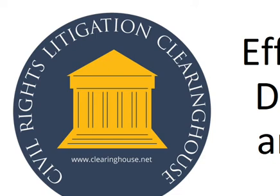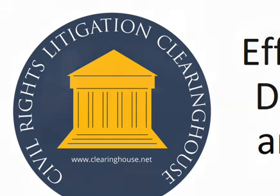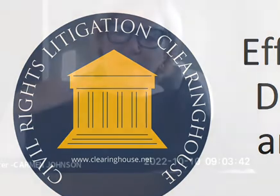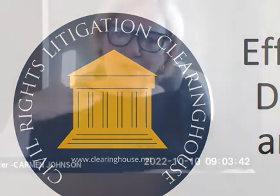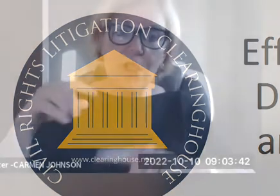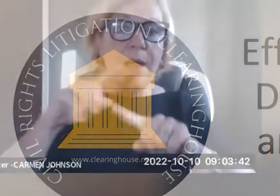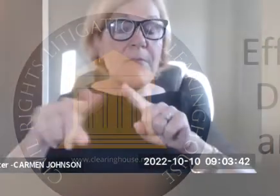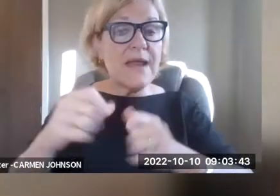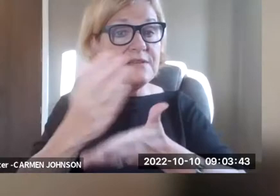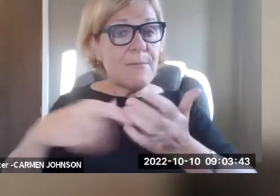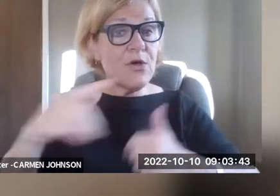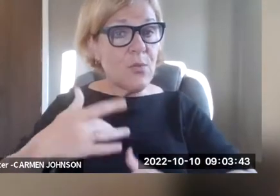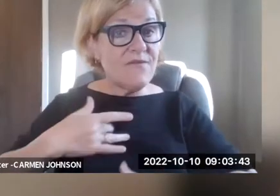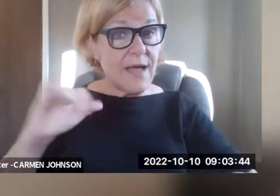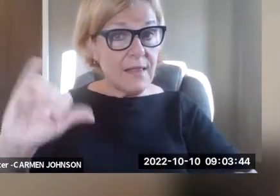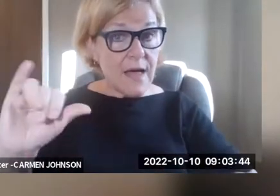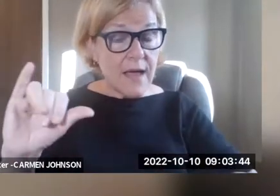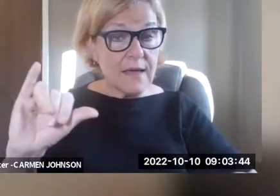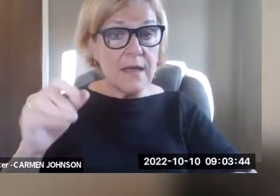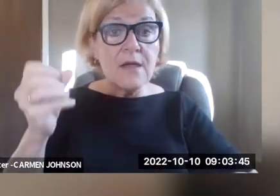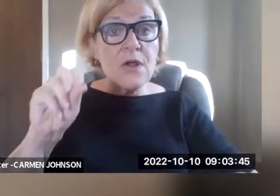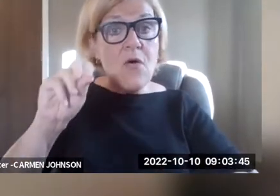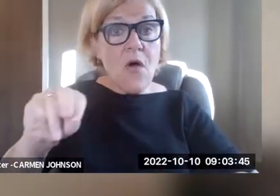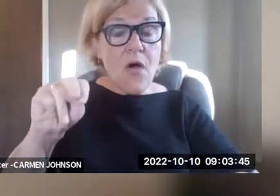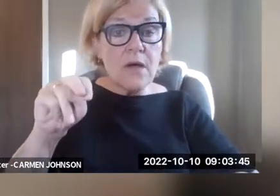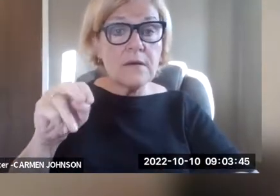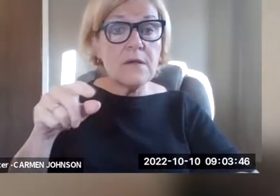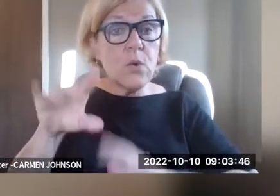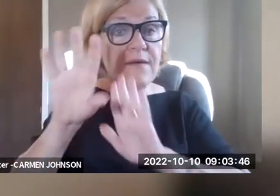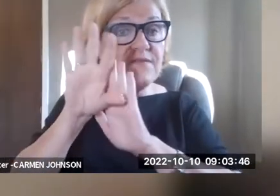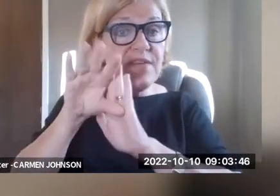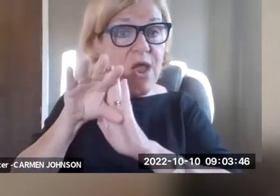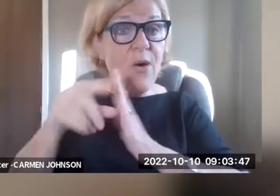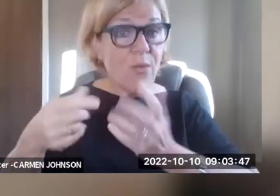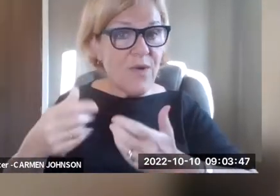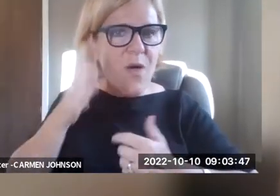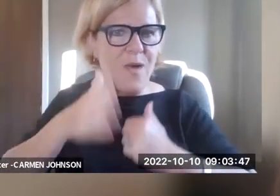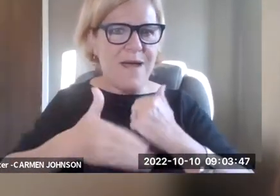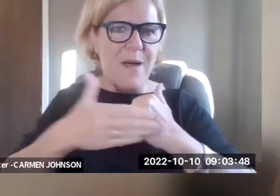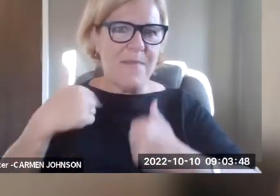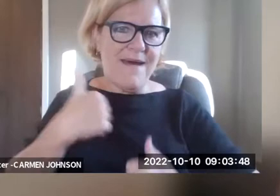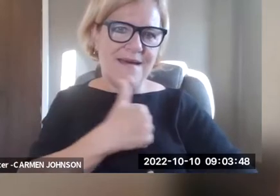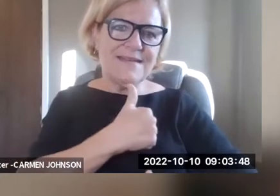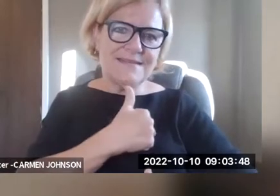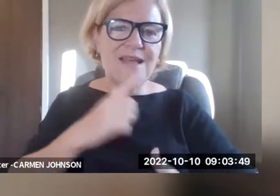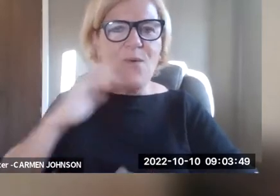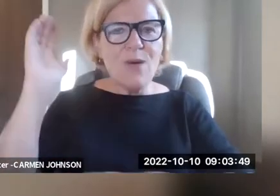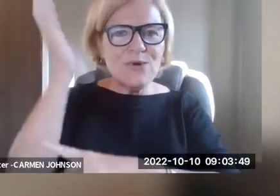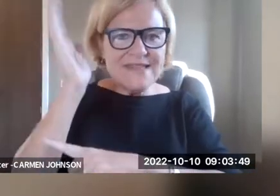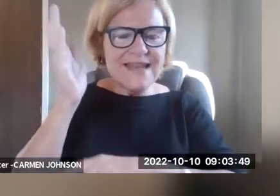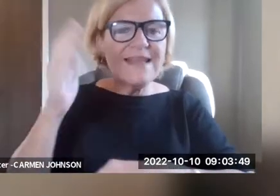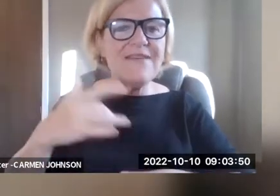So now we're recording. A second thing is, and this is entirely voluntary, but if some of you felt like